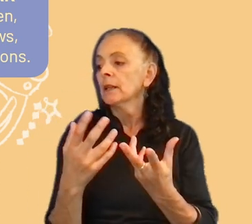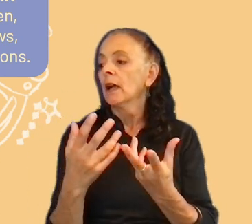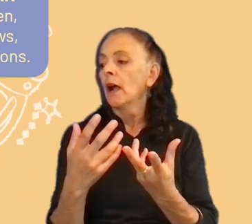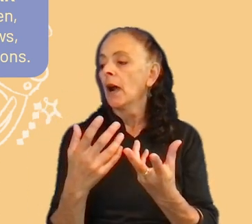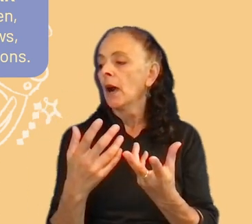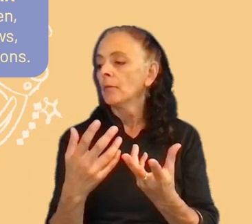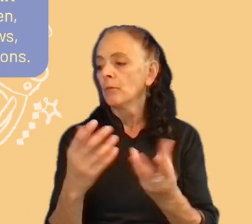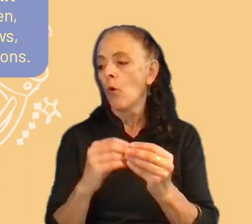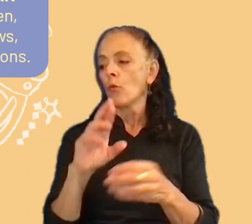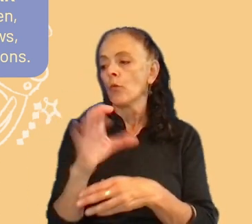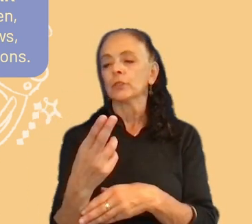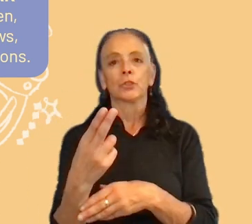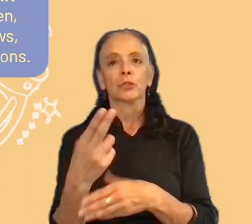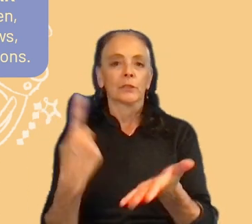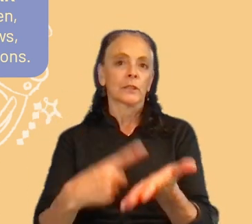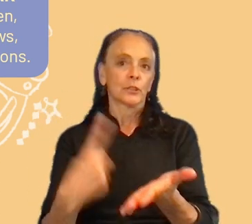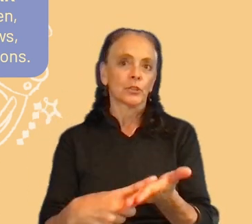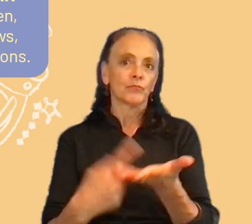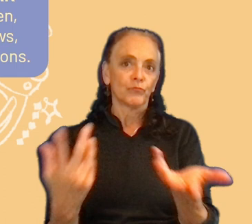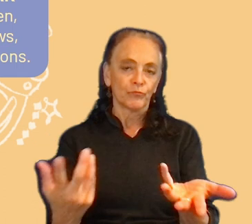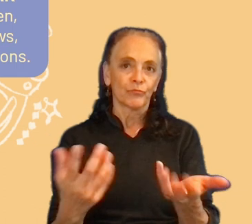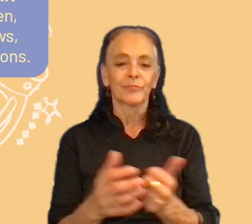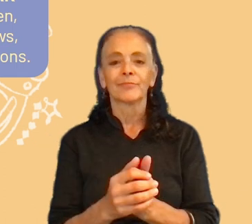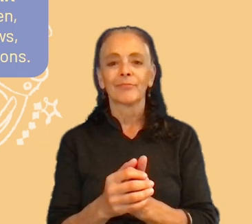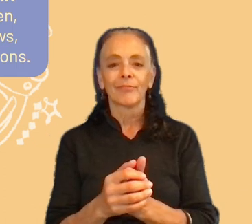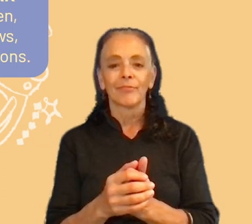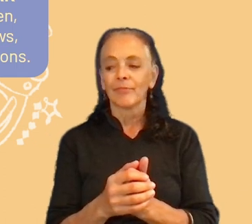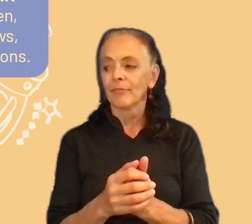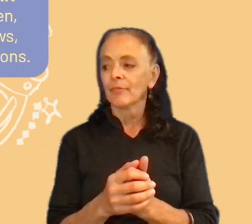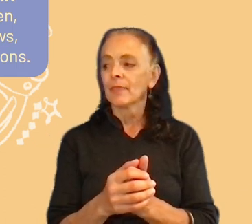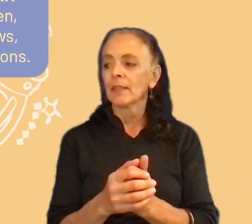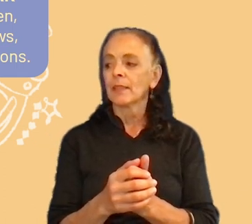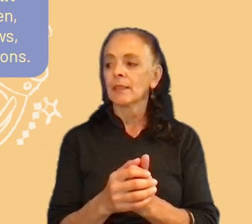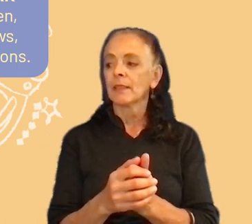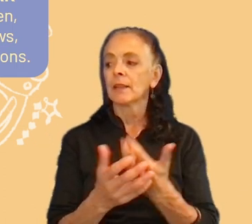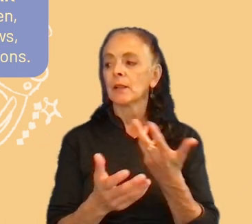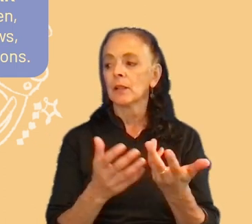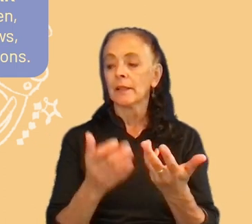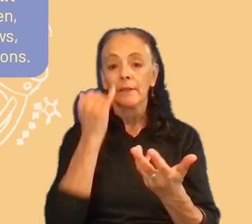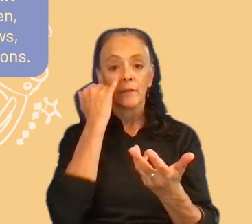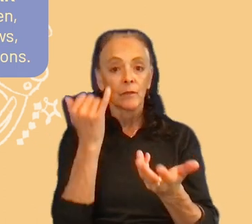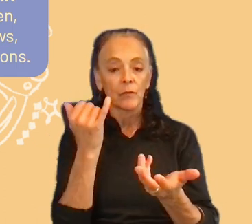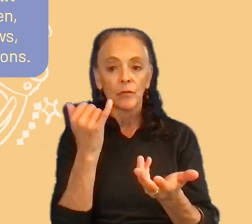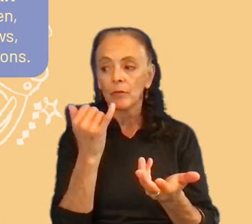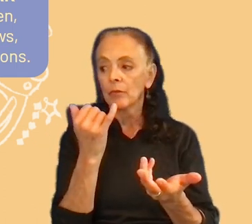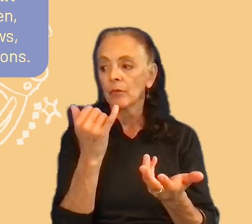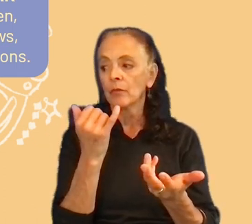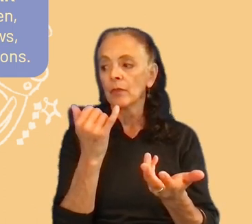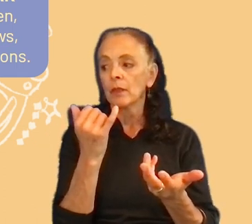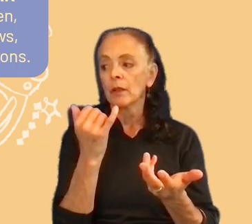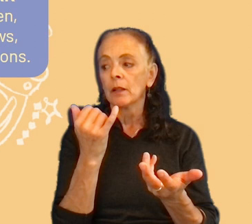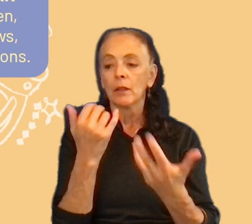this is the co-creation part of the process and it's, uh, when we, you, when you